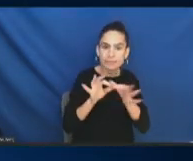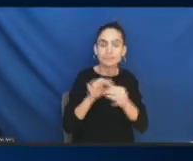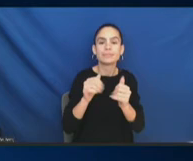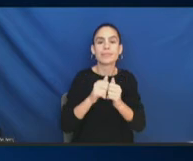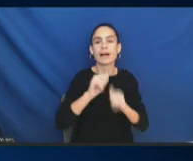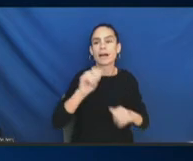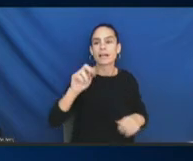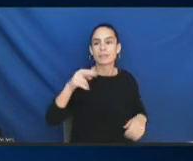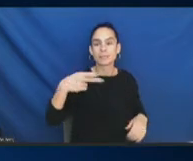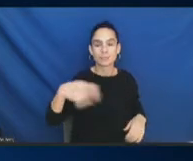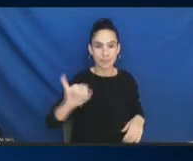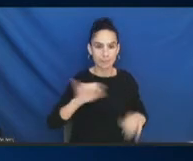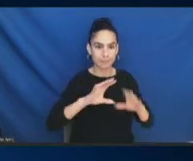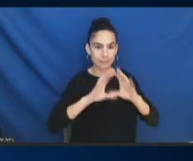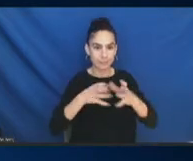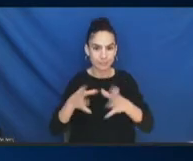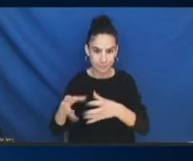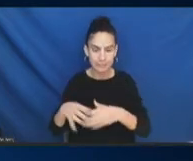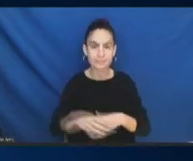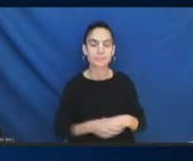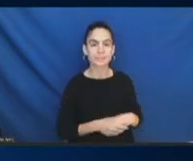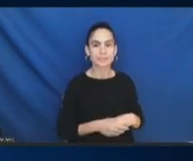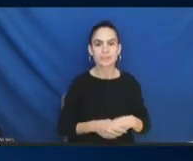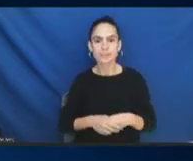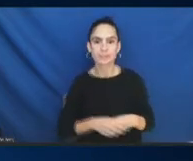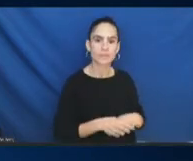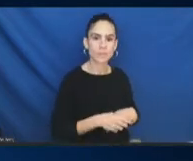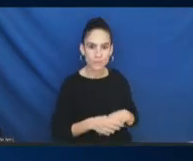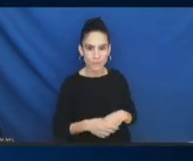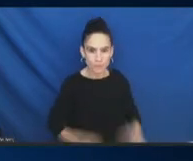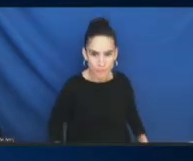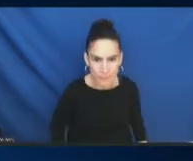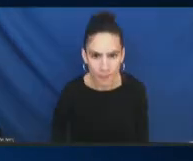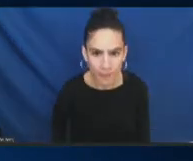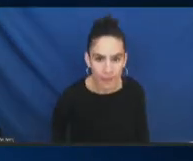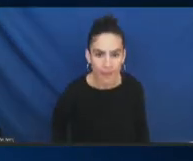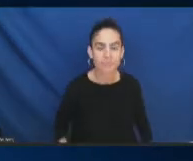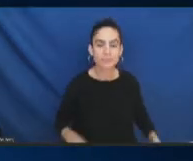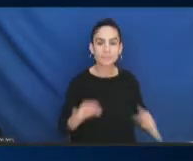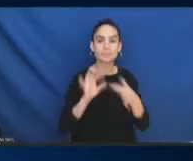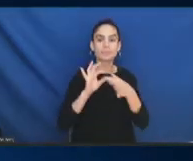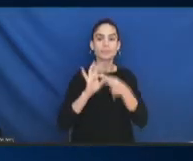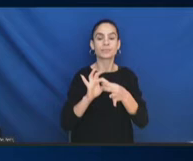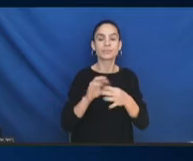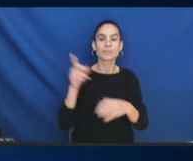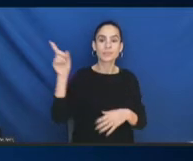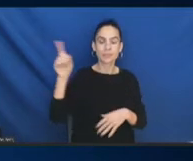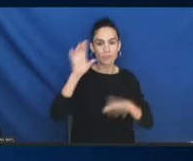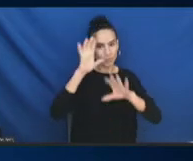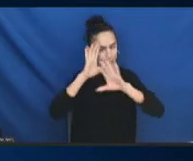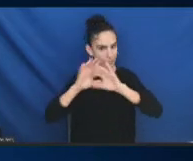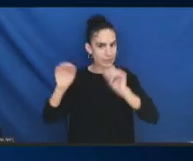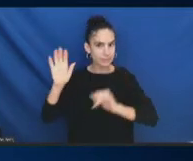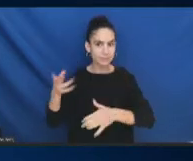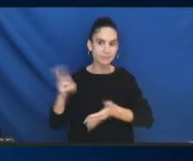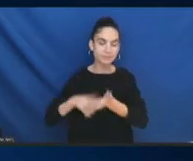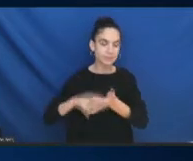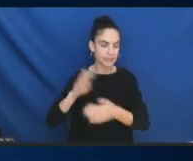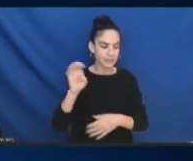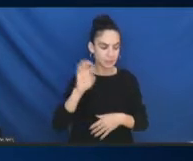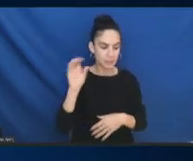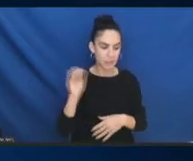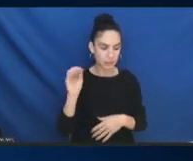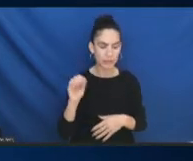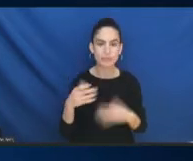to Executive Order 14031 and our priorities 1, 5, and 6. So, as we start thinking